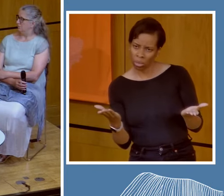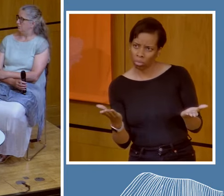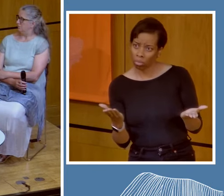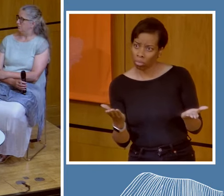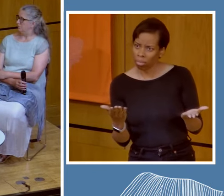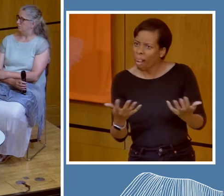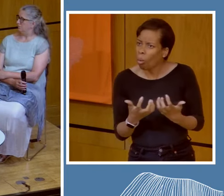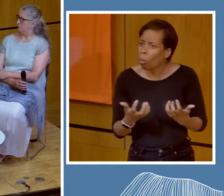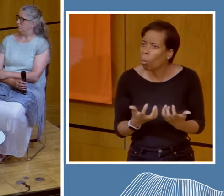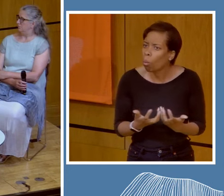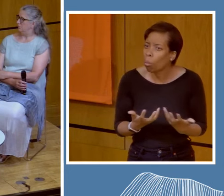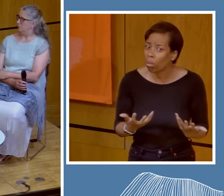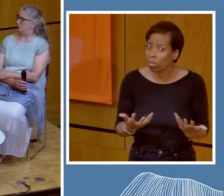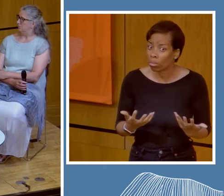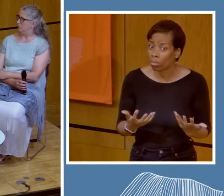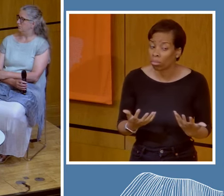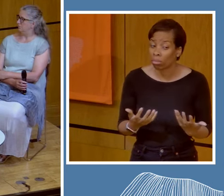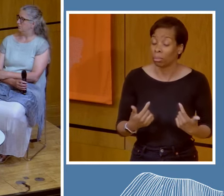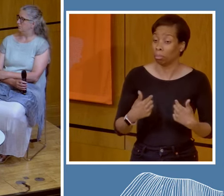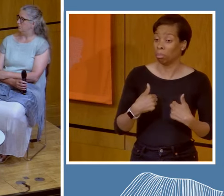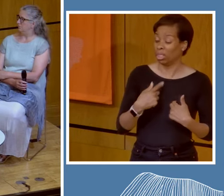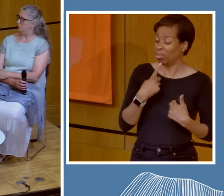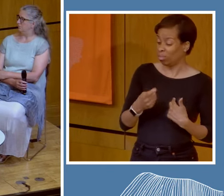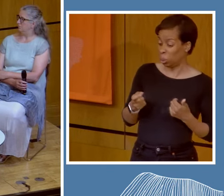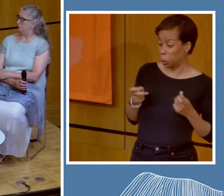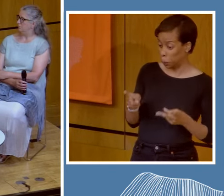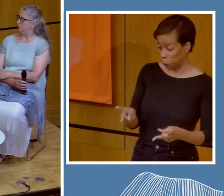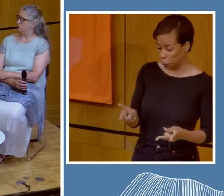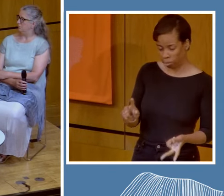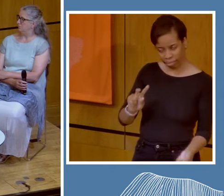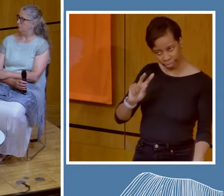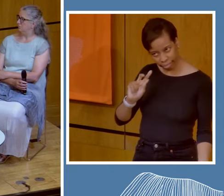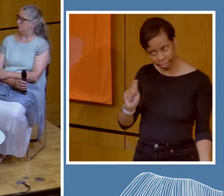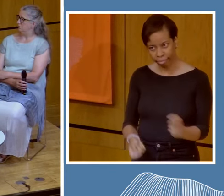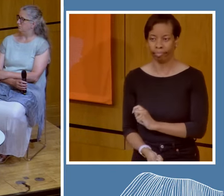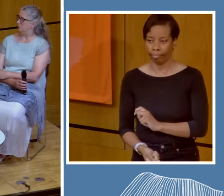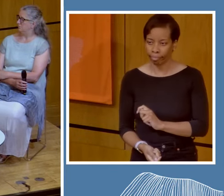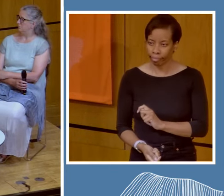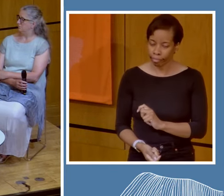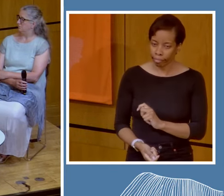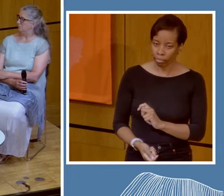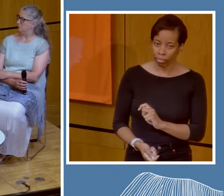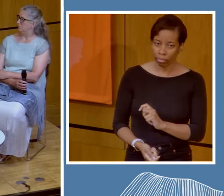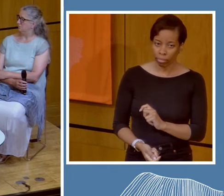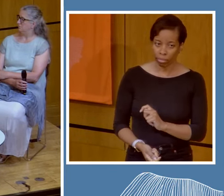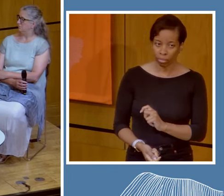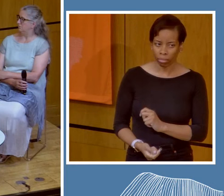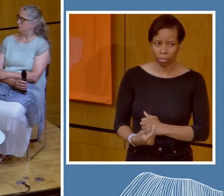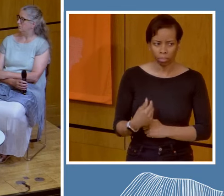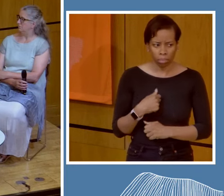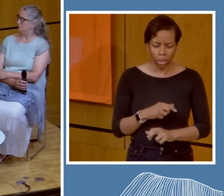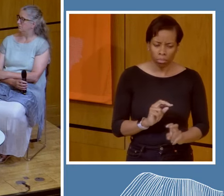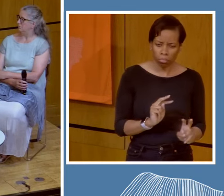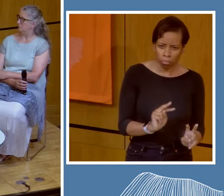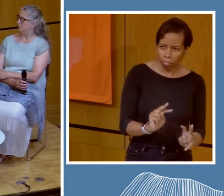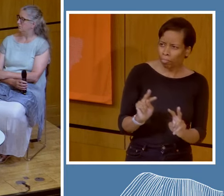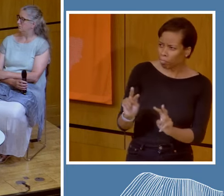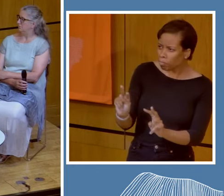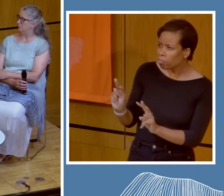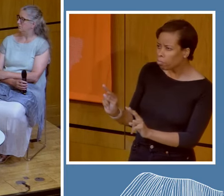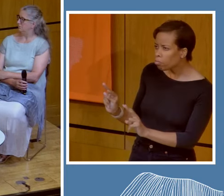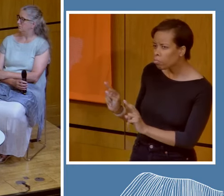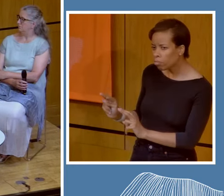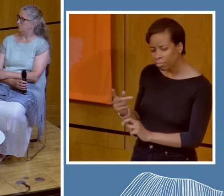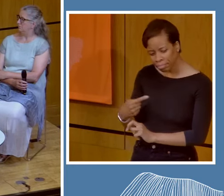essentially we need to change the system. And I think taking on what everybody else has said is this kind